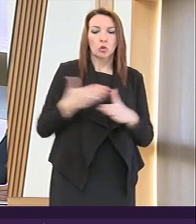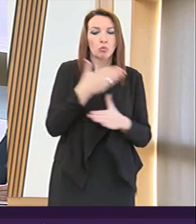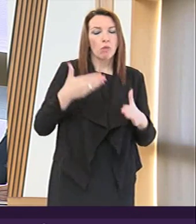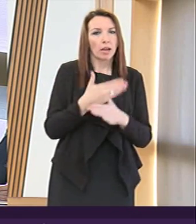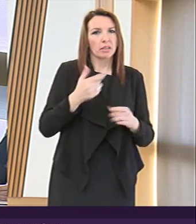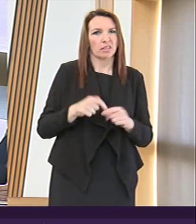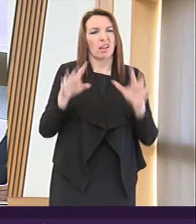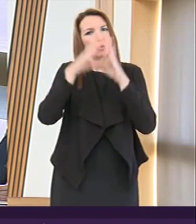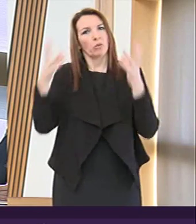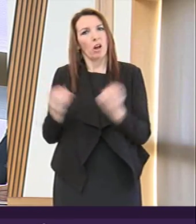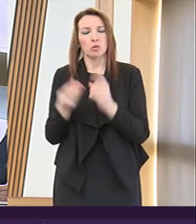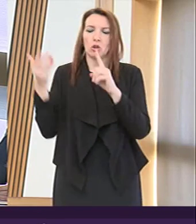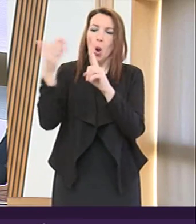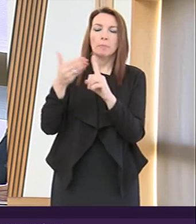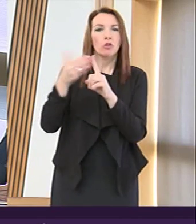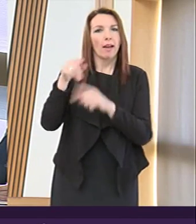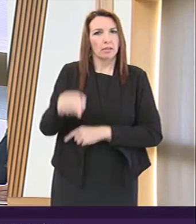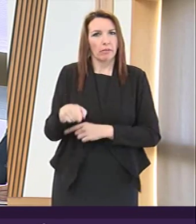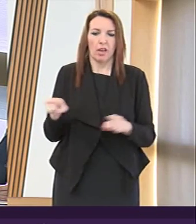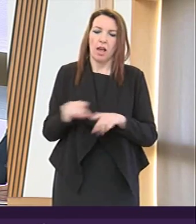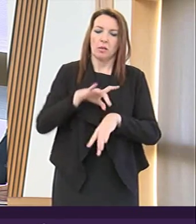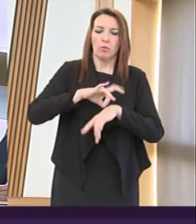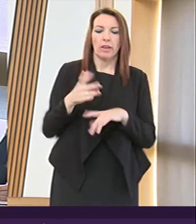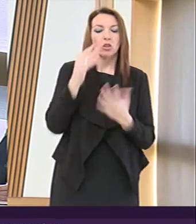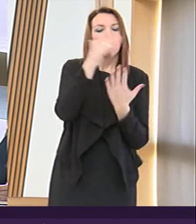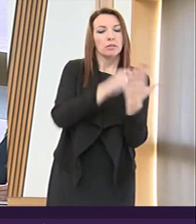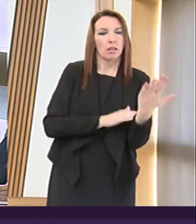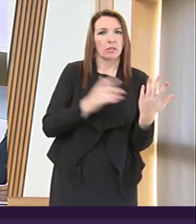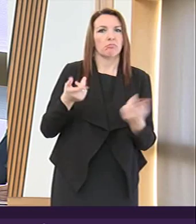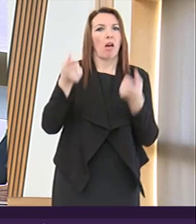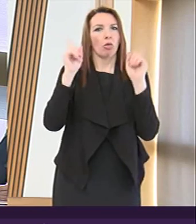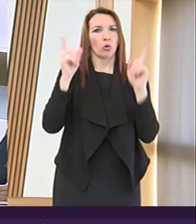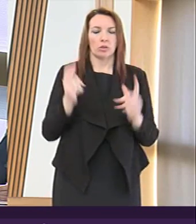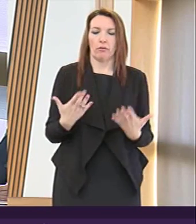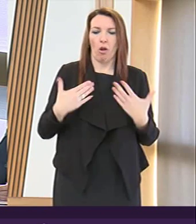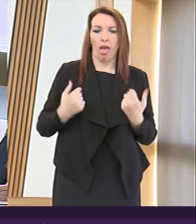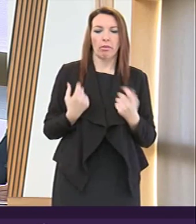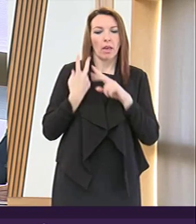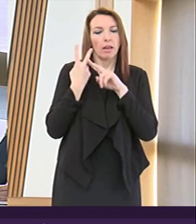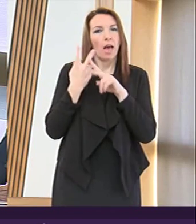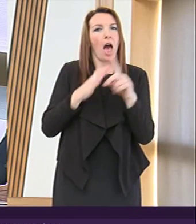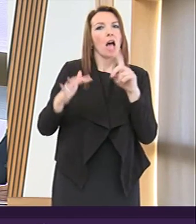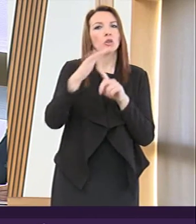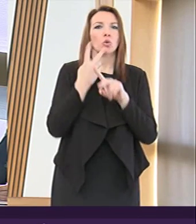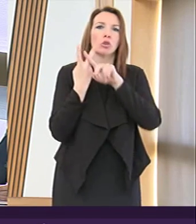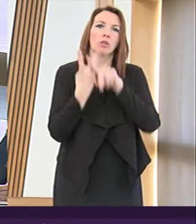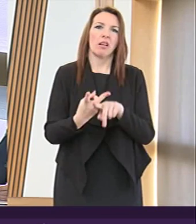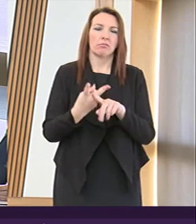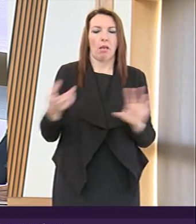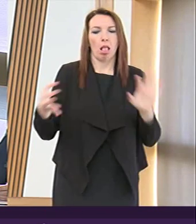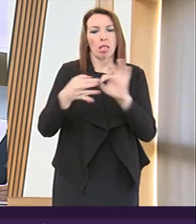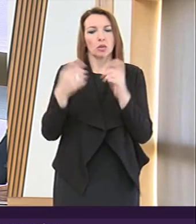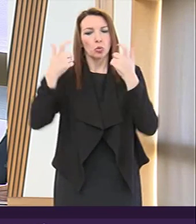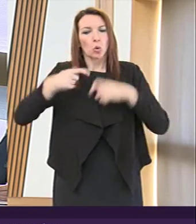Overarching Objective and the Professional Standards Authority for Health Social Care References to Court